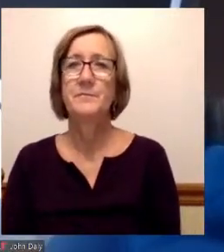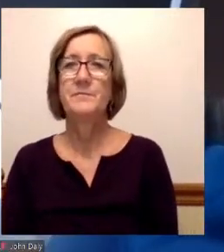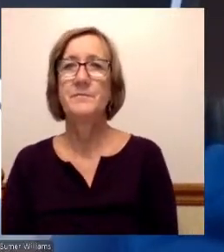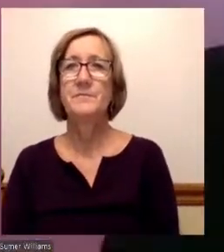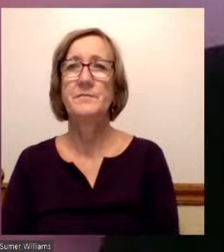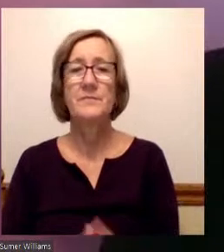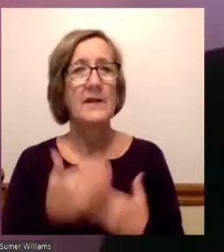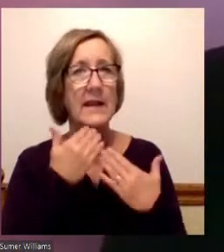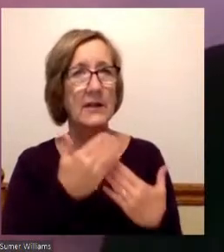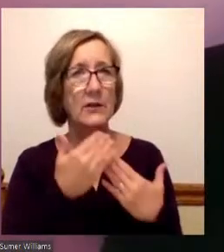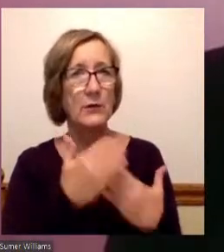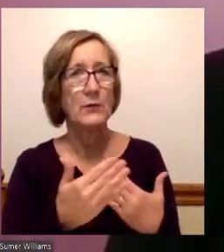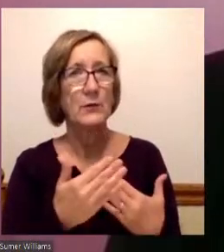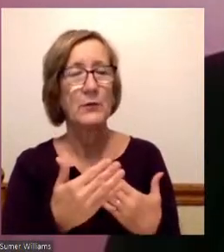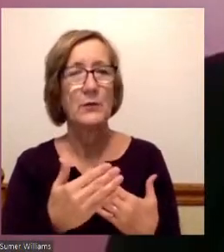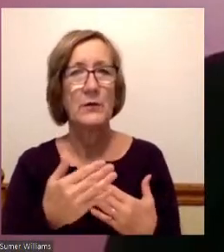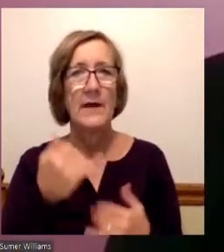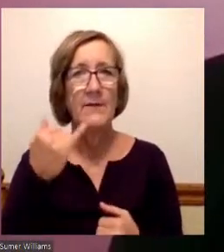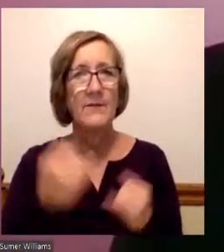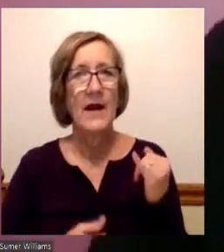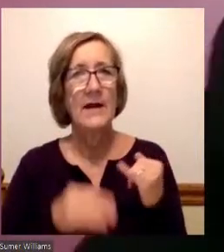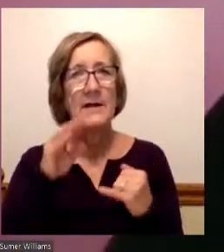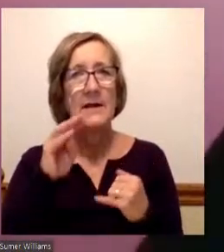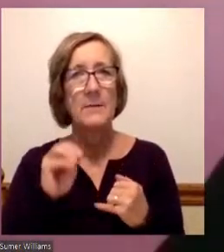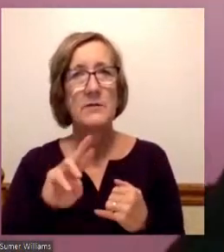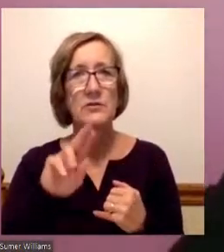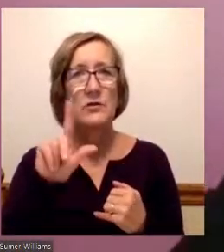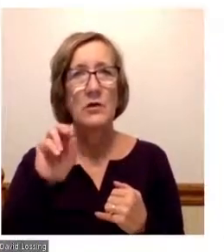Thank you. And finally, Mr. Lossing.